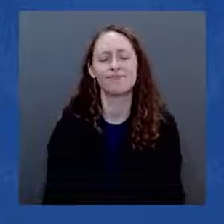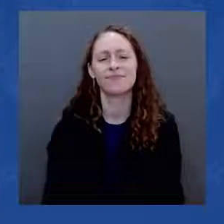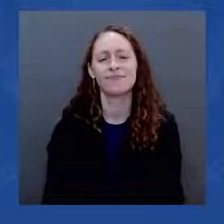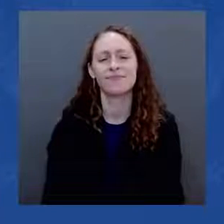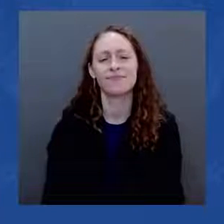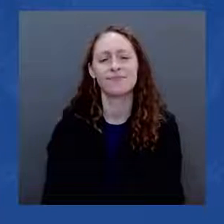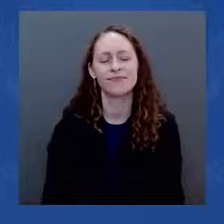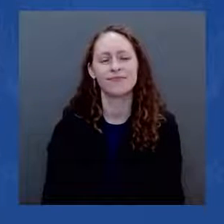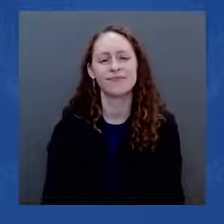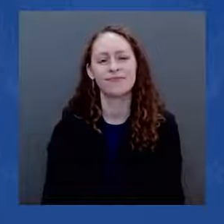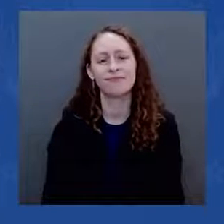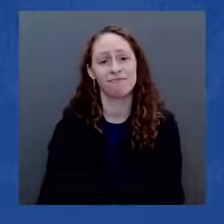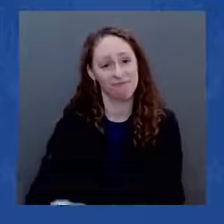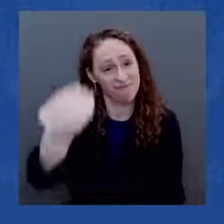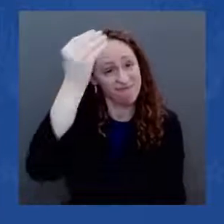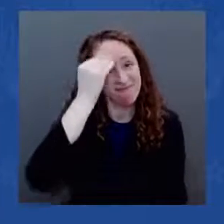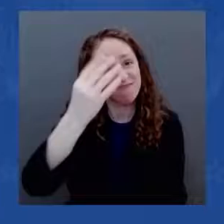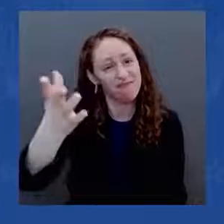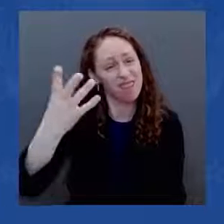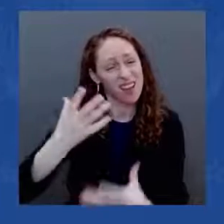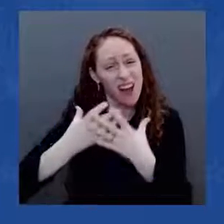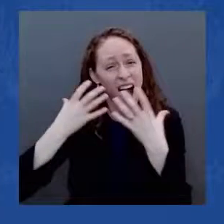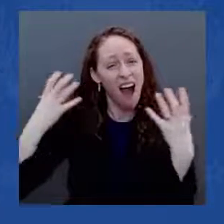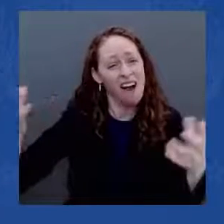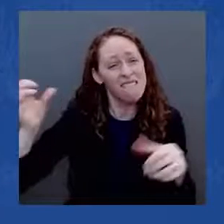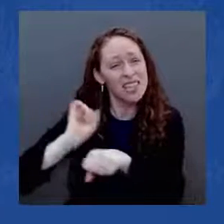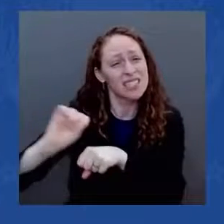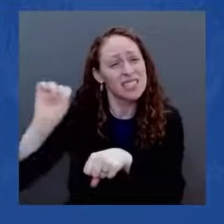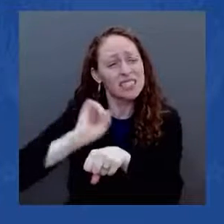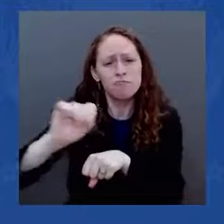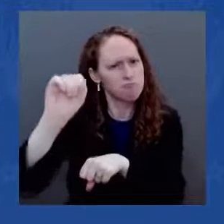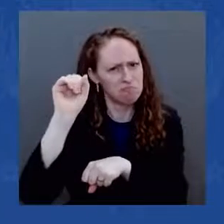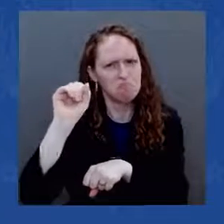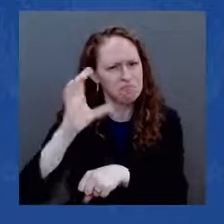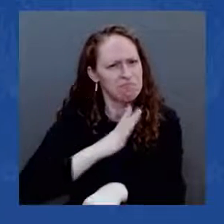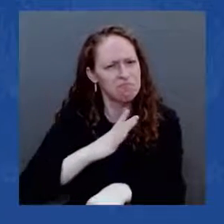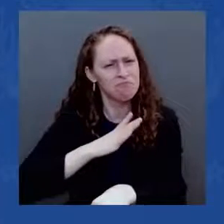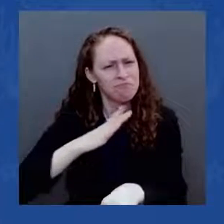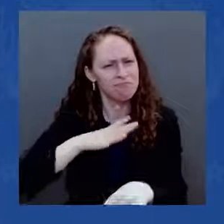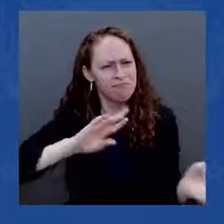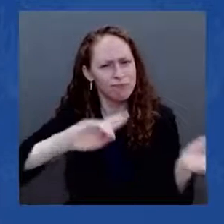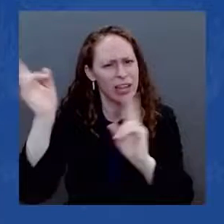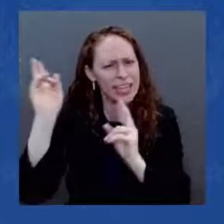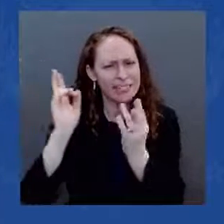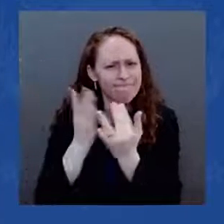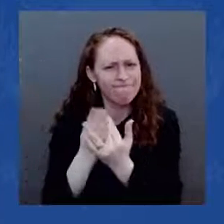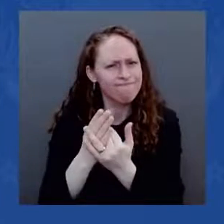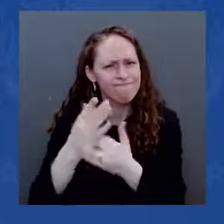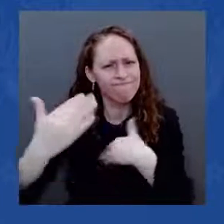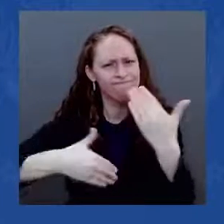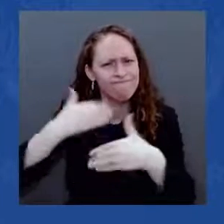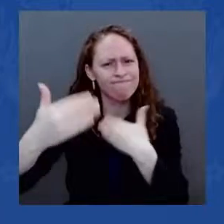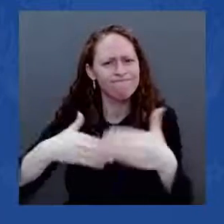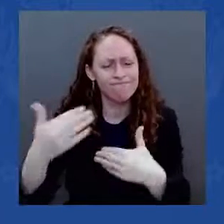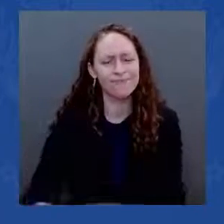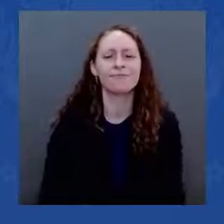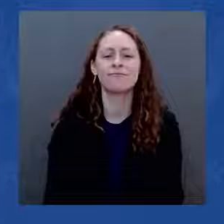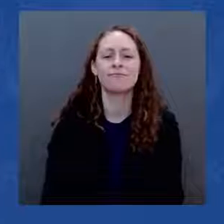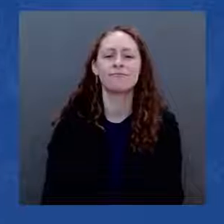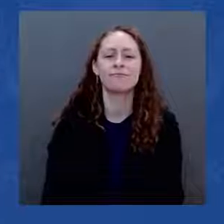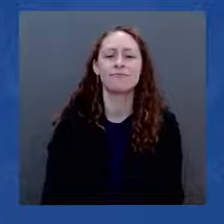to cap and plug orphaned oil and gas wells that are spewing methane into the air and are dangerous.